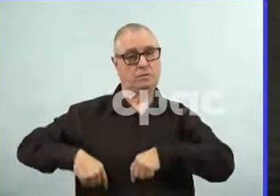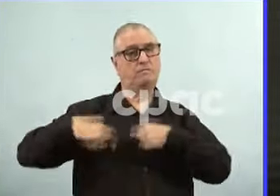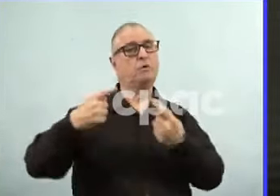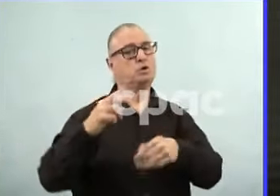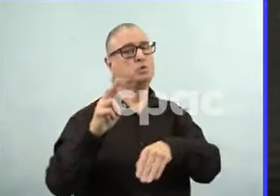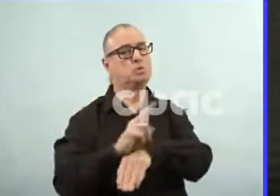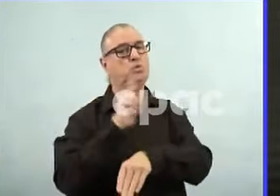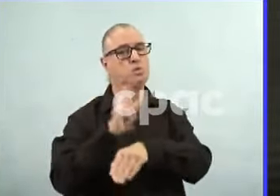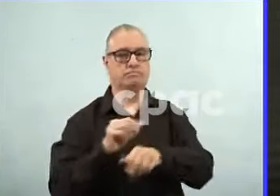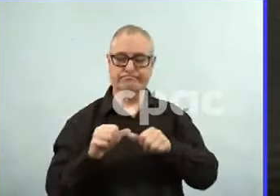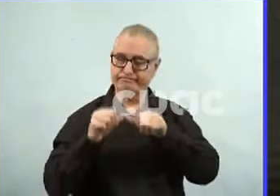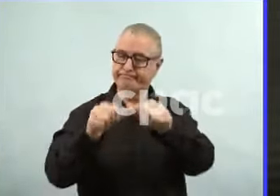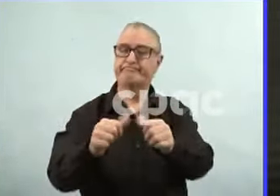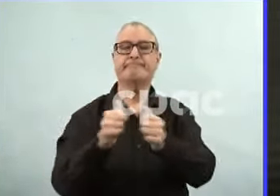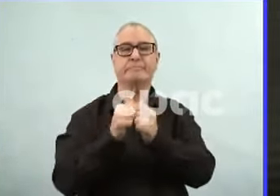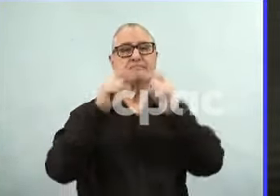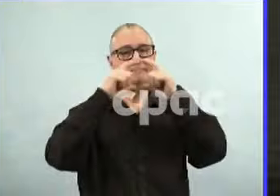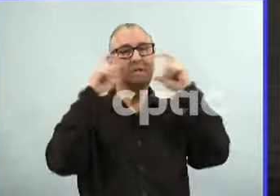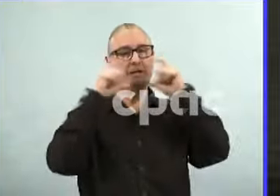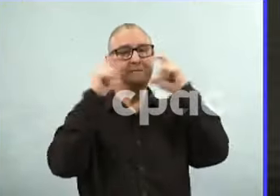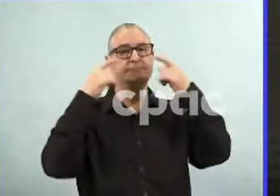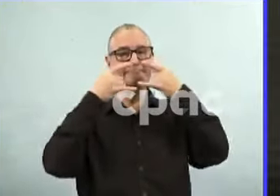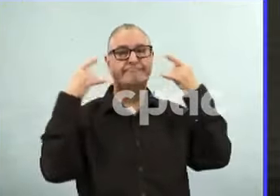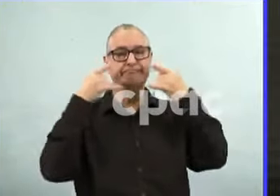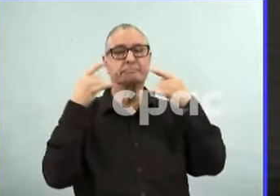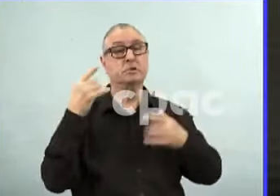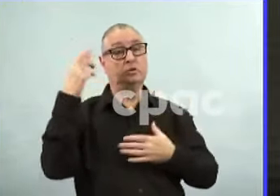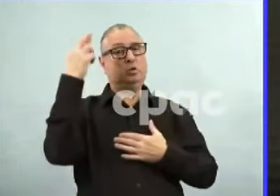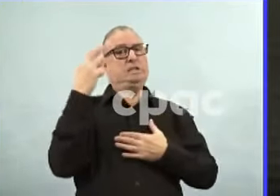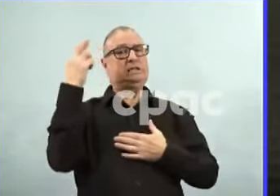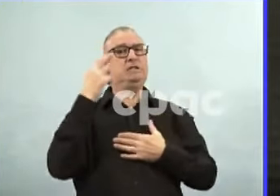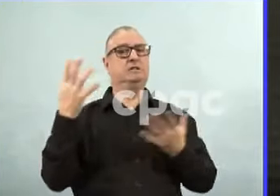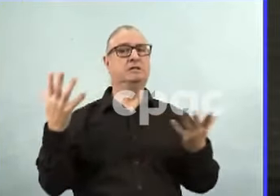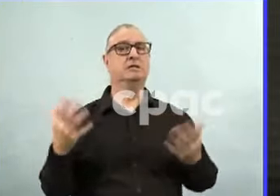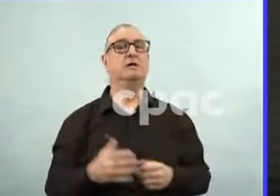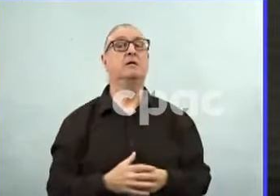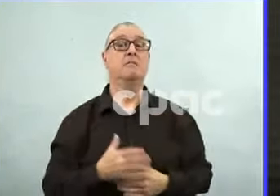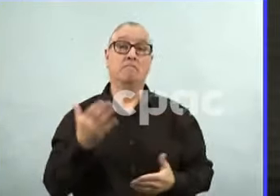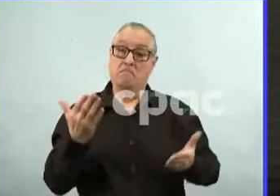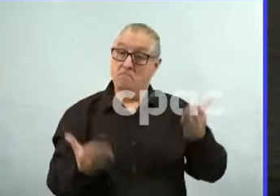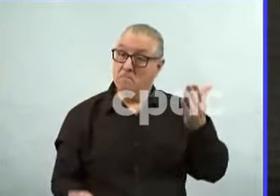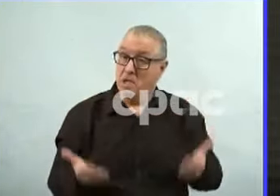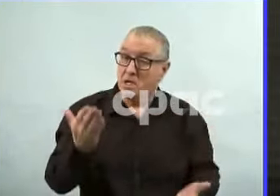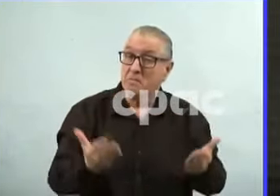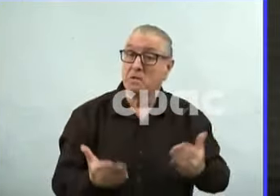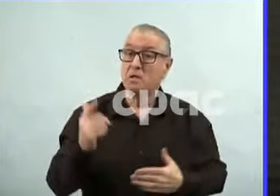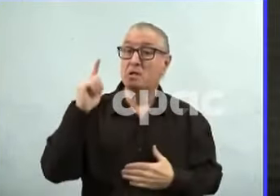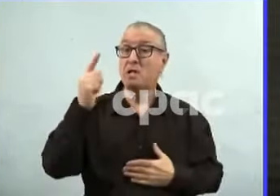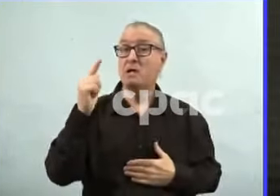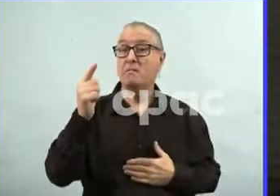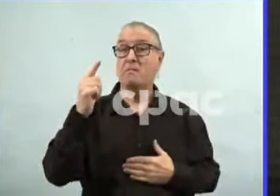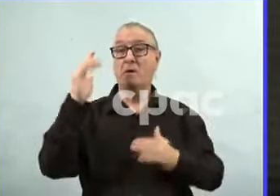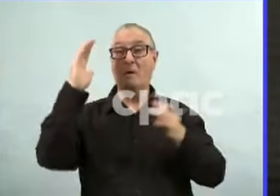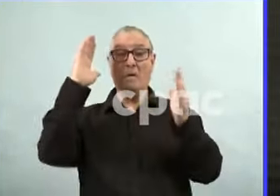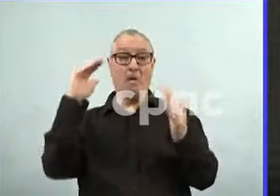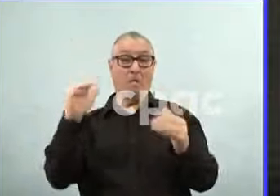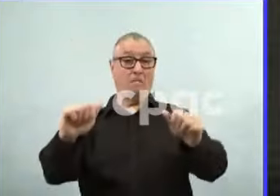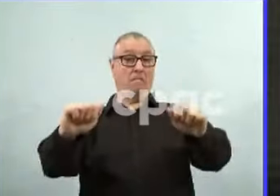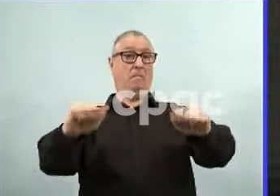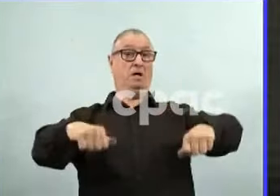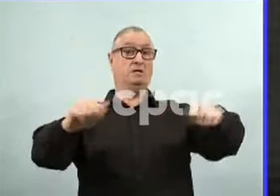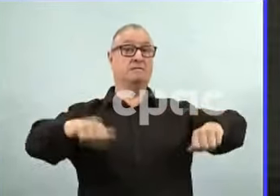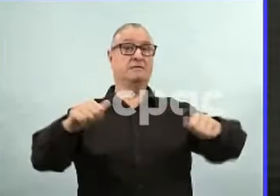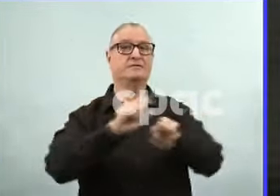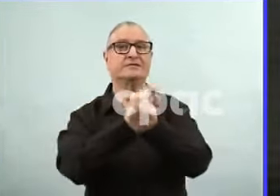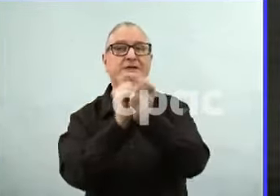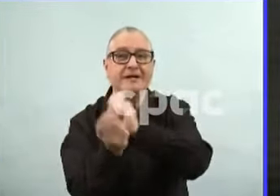tool at some point will not be there as long as that risk is alleviated or lessened. And I think that's what we're striving